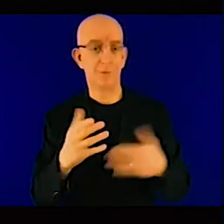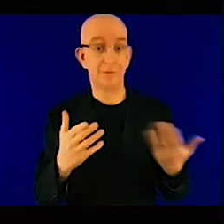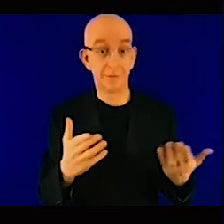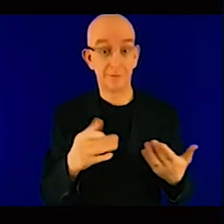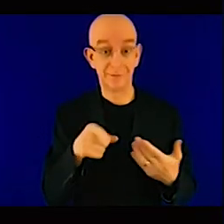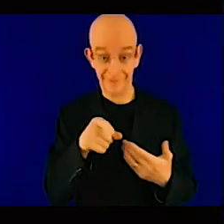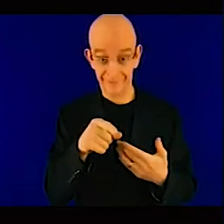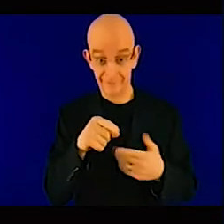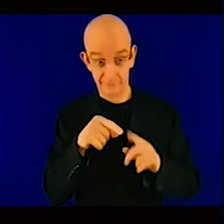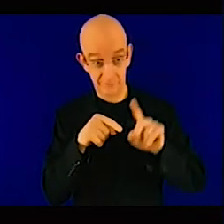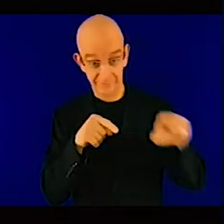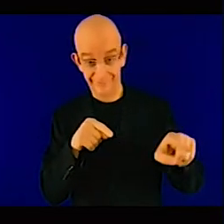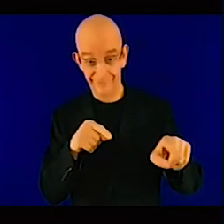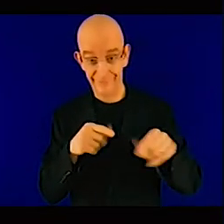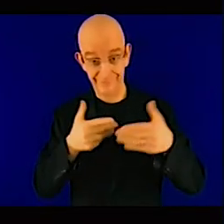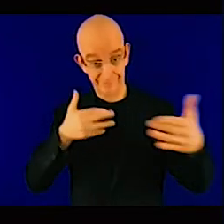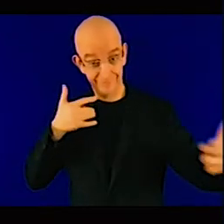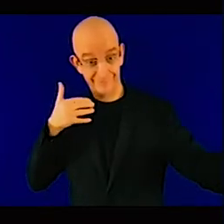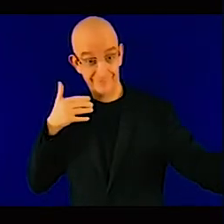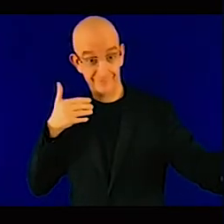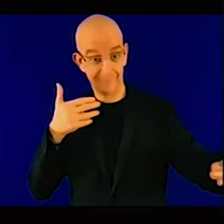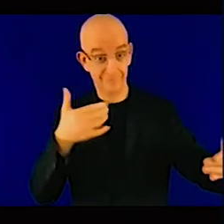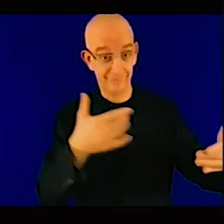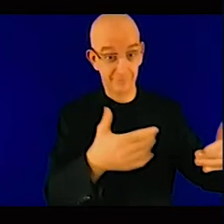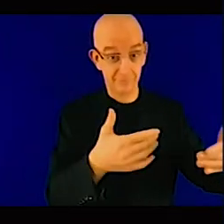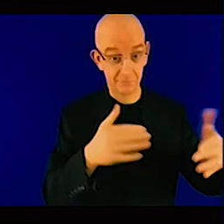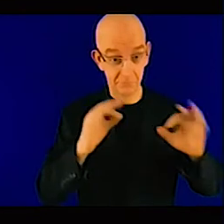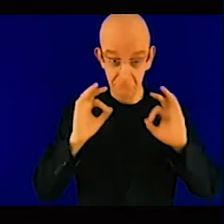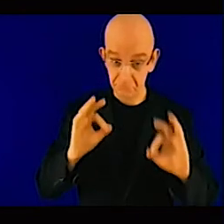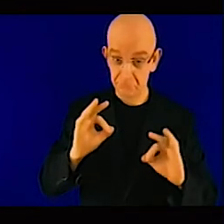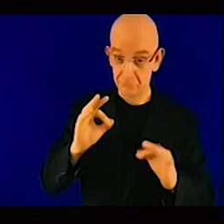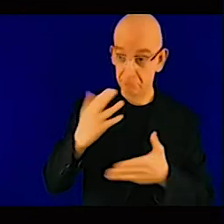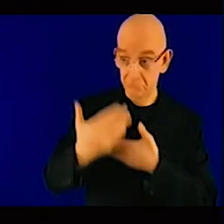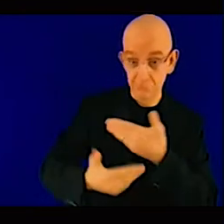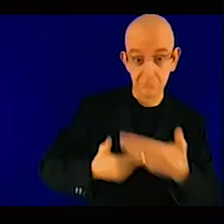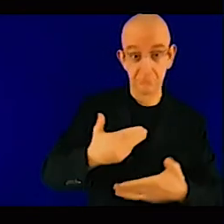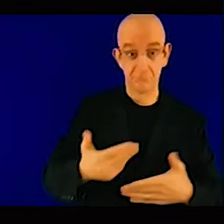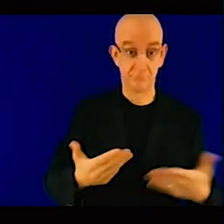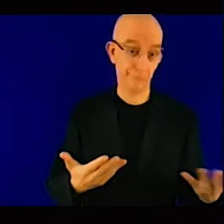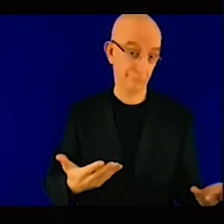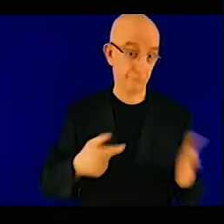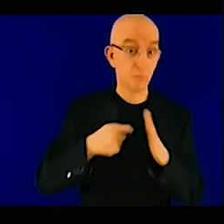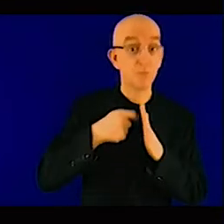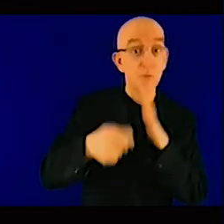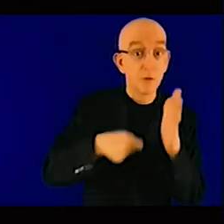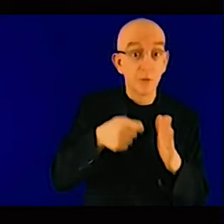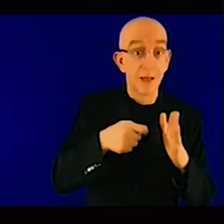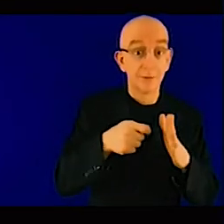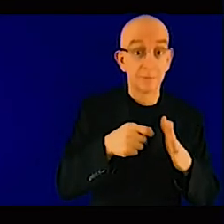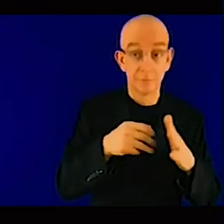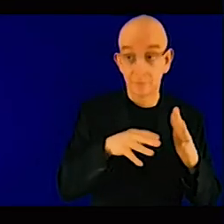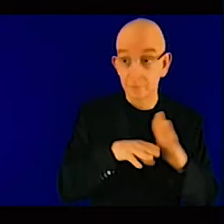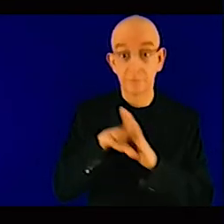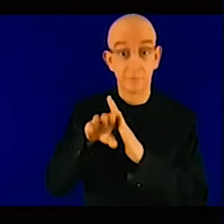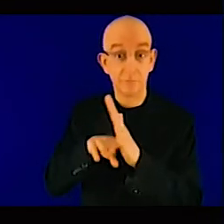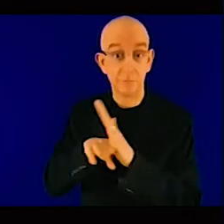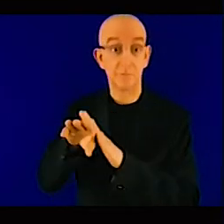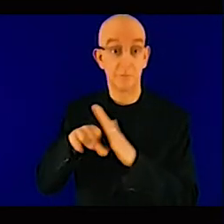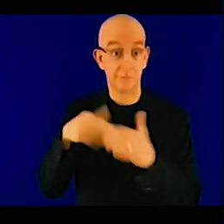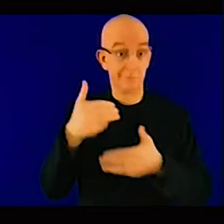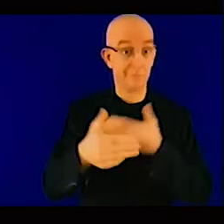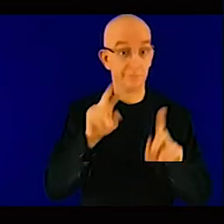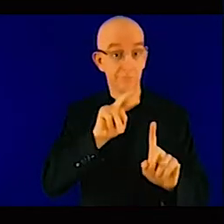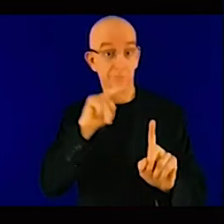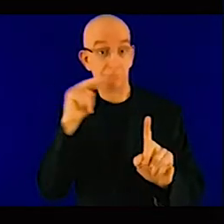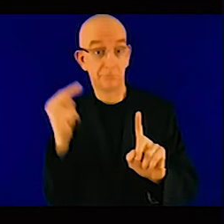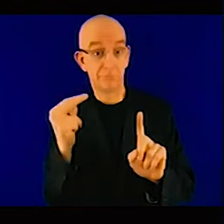with the phasing out commitments that we're making? Does it all make sense? Uh, all excellent questions. Um, Moussa, please, um,